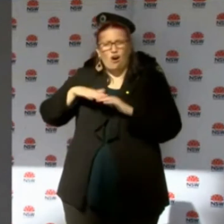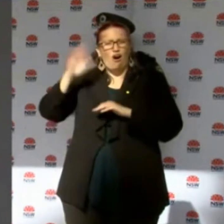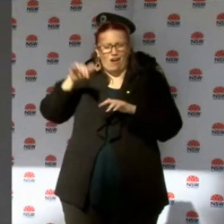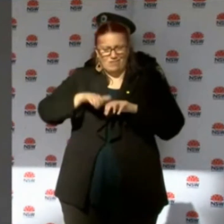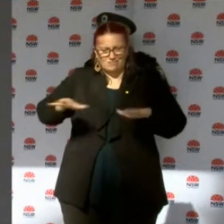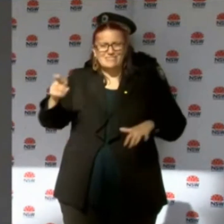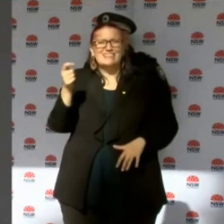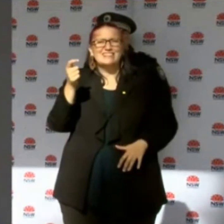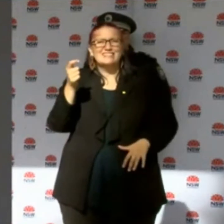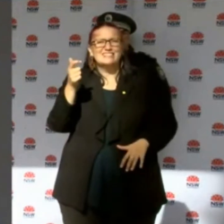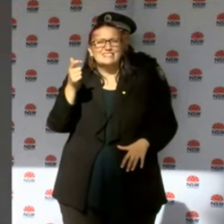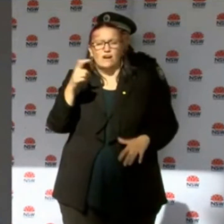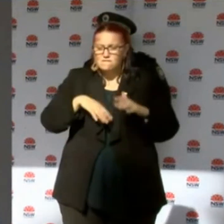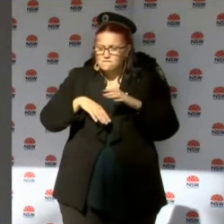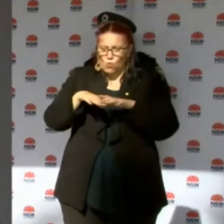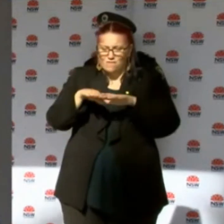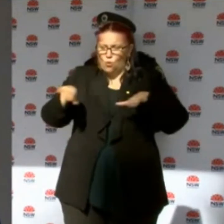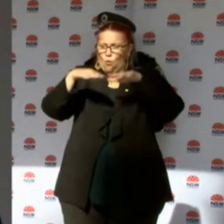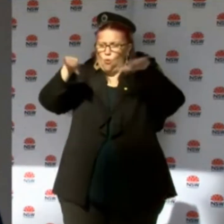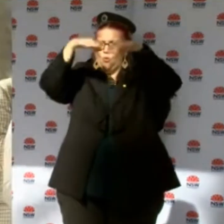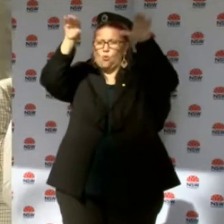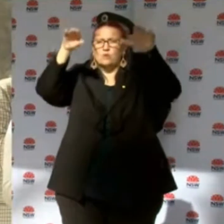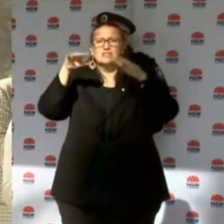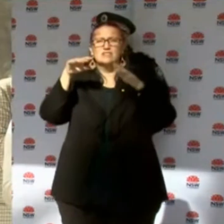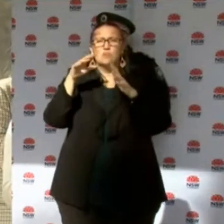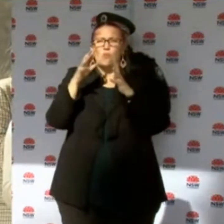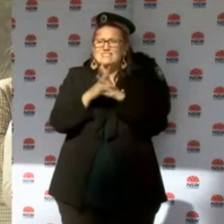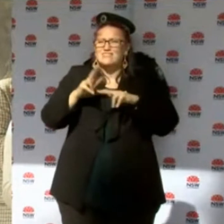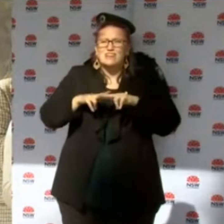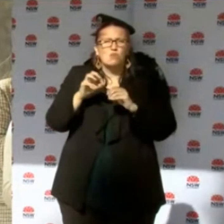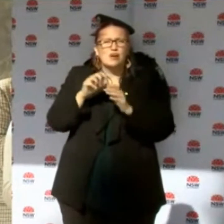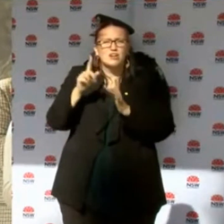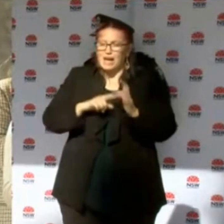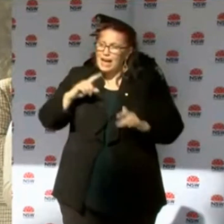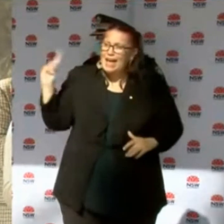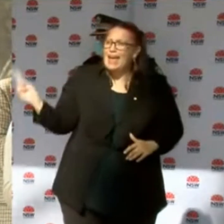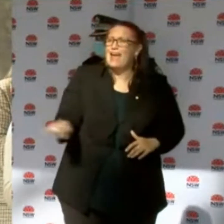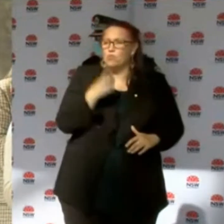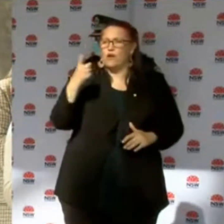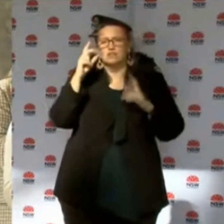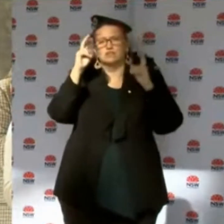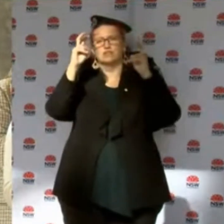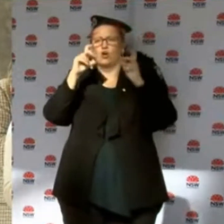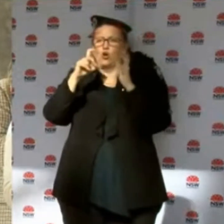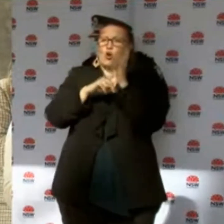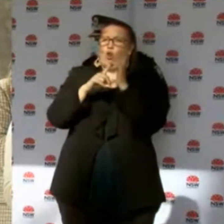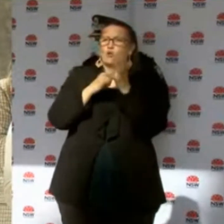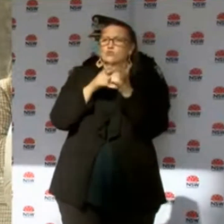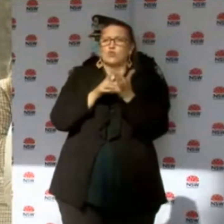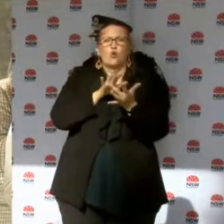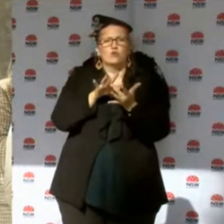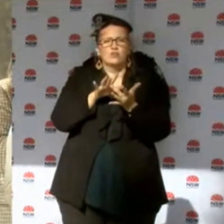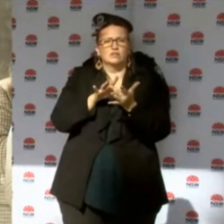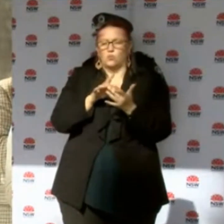of environmental support, but there's a detailed laws of apartment buildings in Westfield, one of our country, where everyone is considered a post-protect.